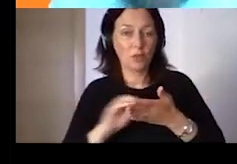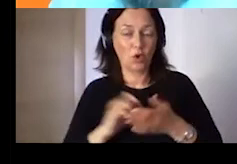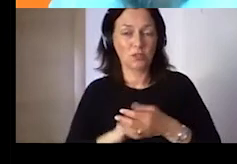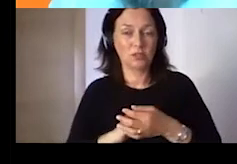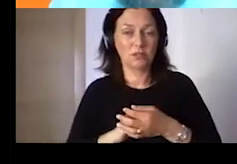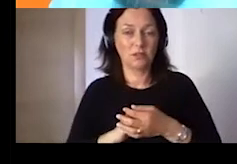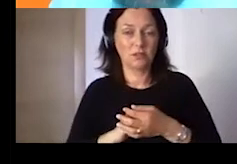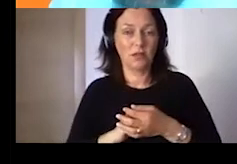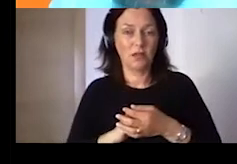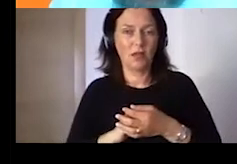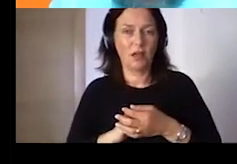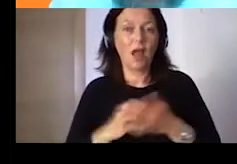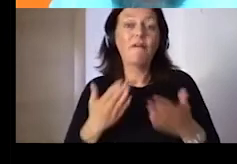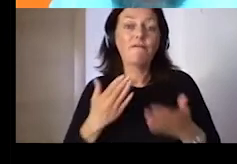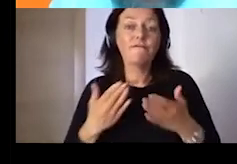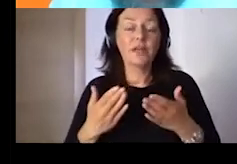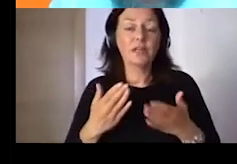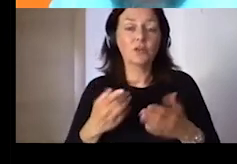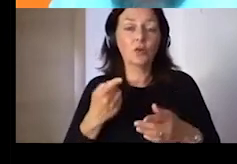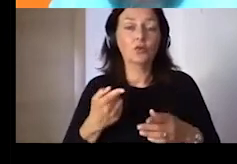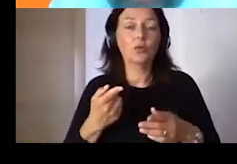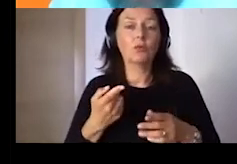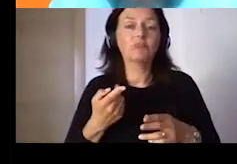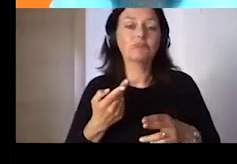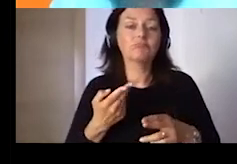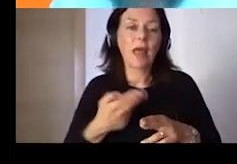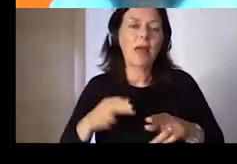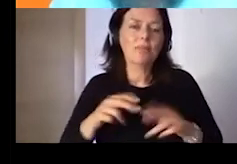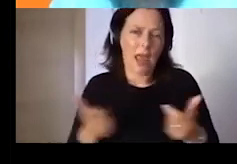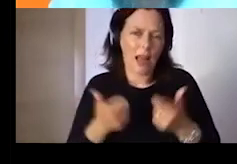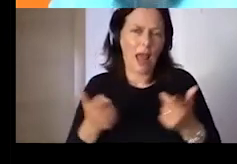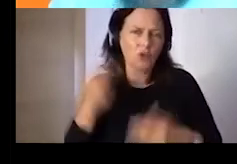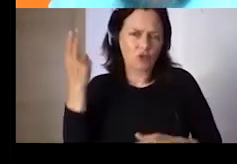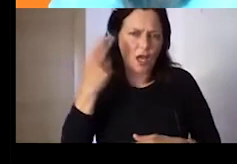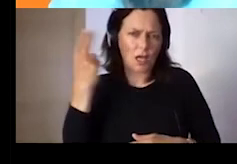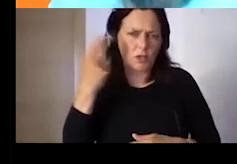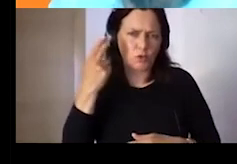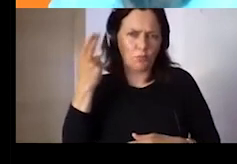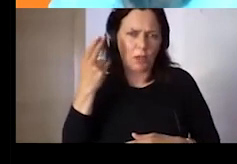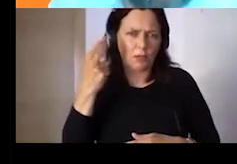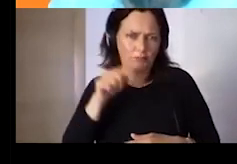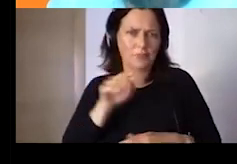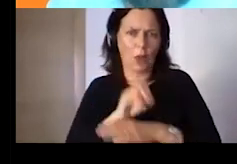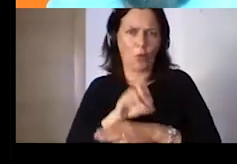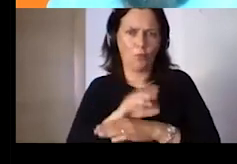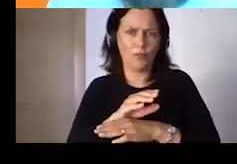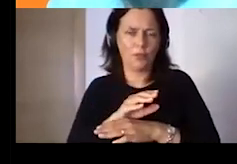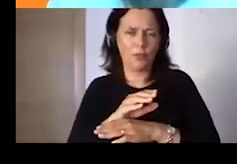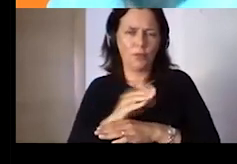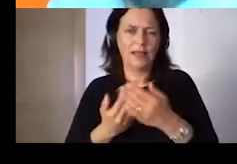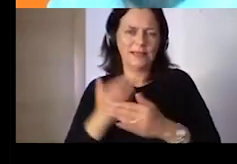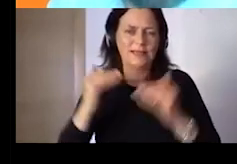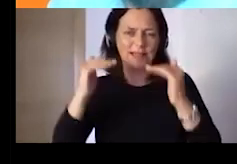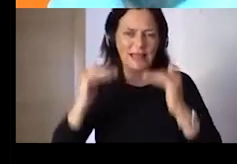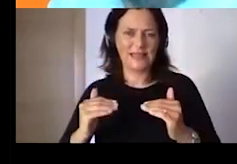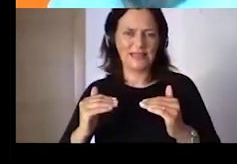factor for digital, for low digital skills. But again, here, what came